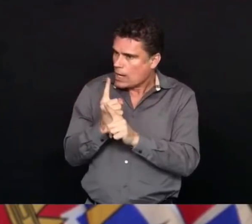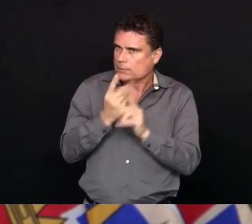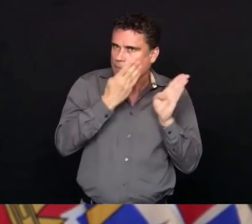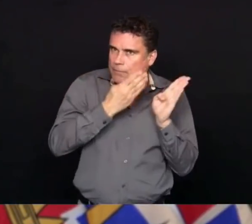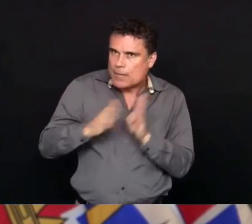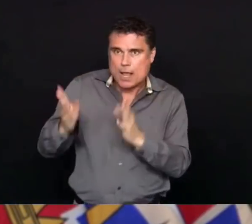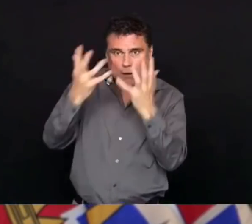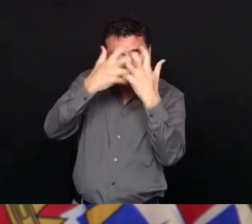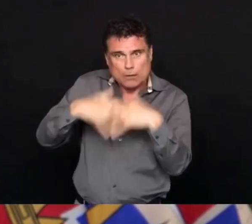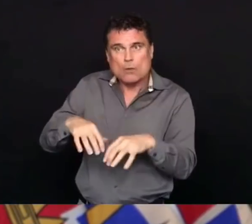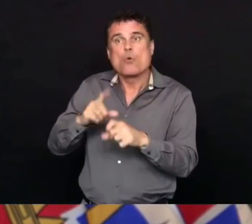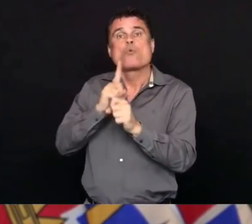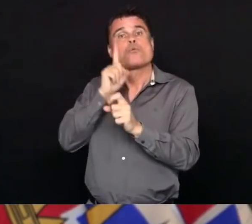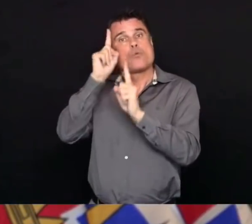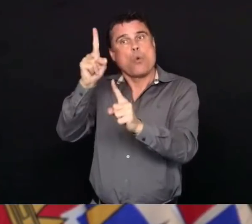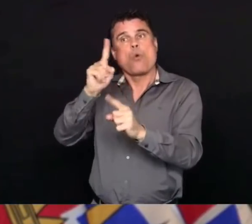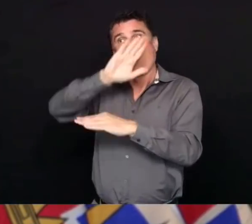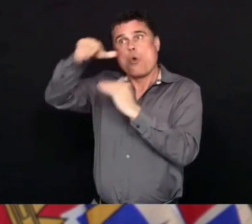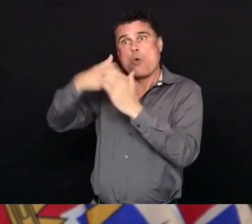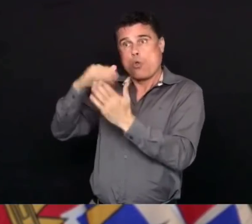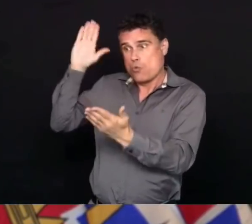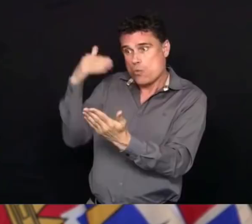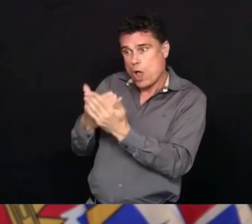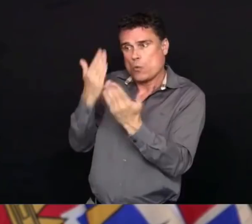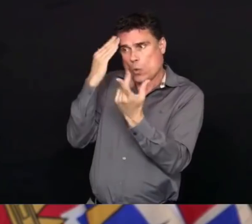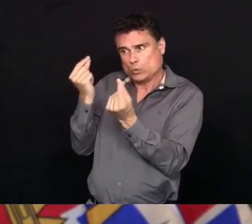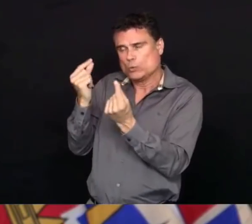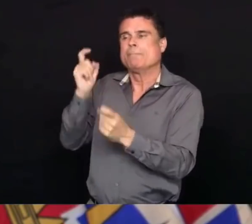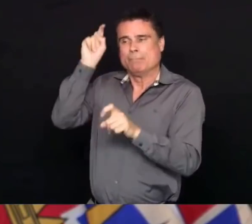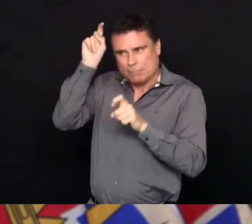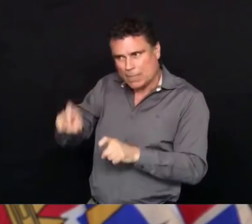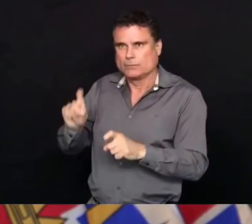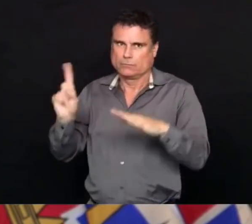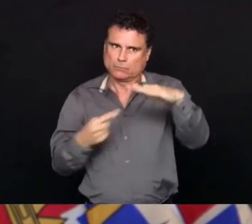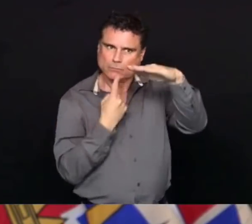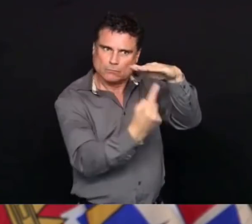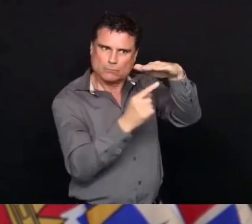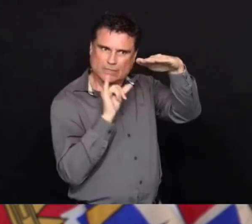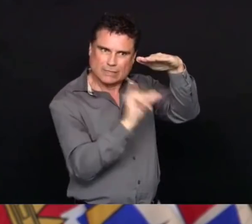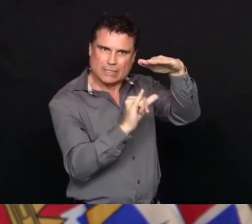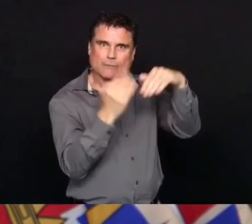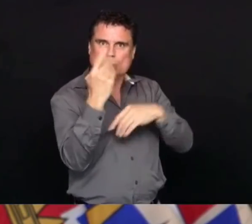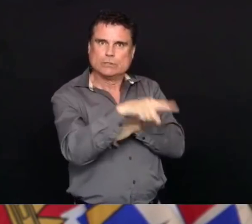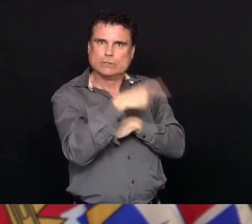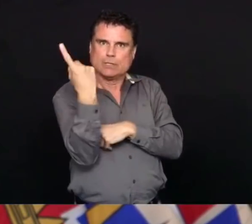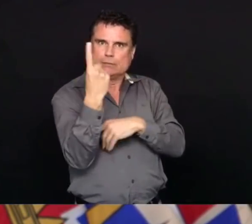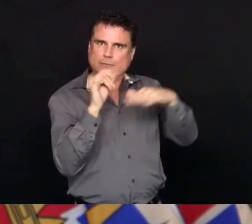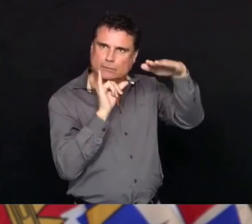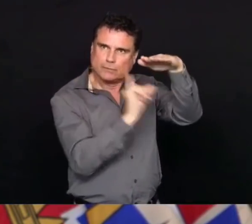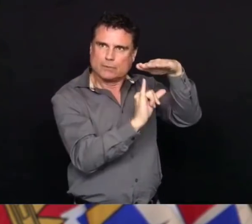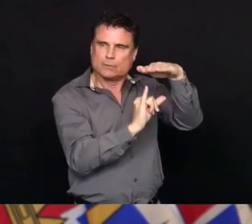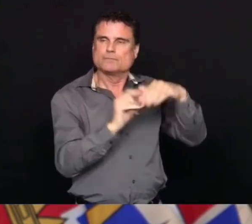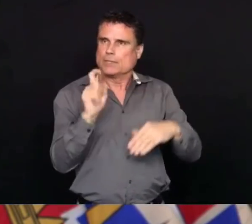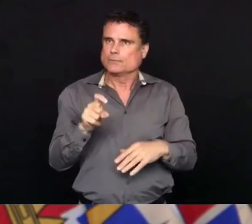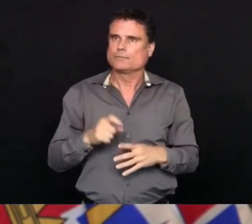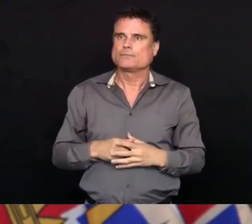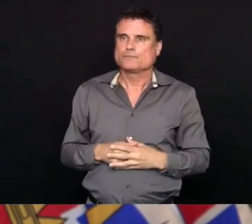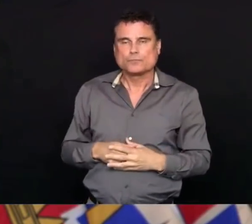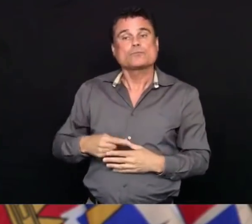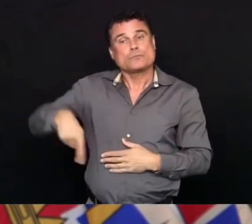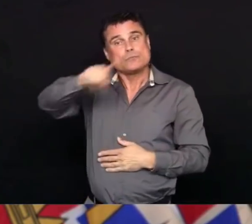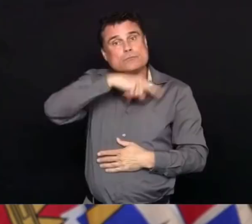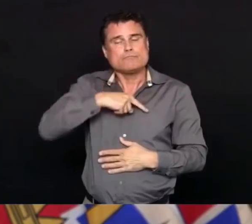14 days. We are in this together and this is our way of supporting other British Columbians who are coming back home.